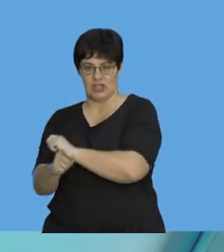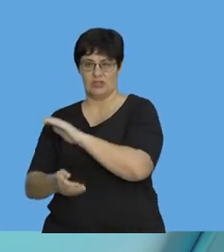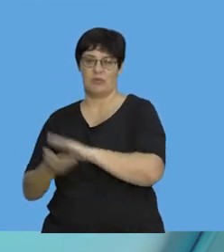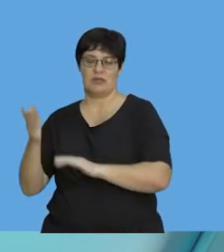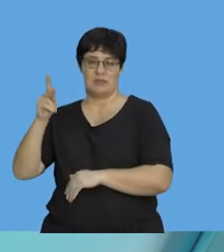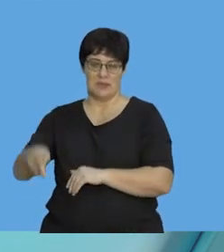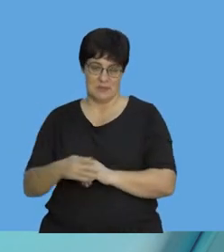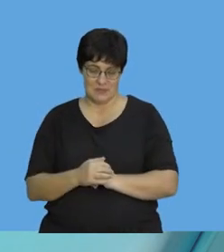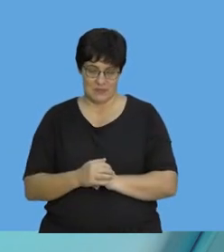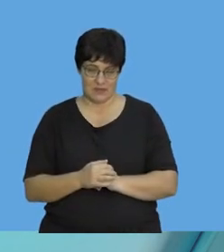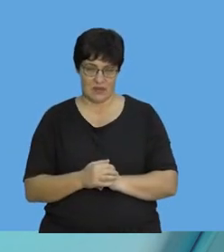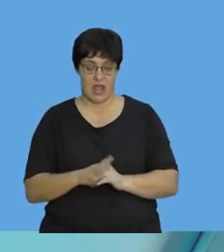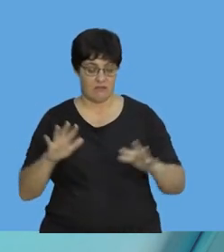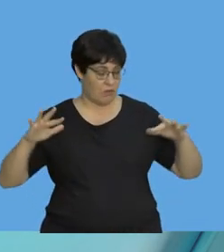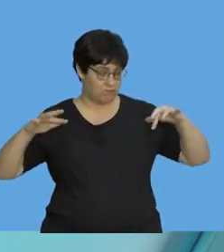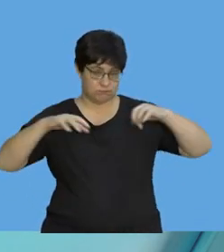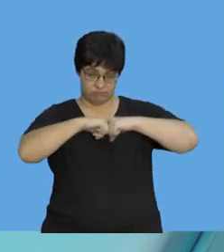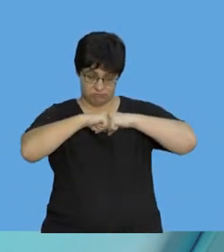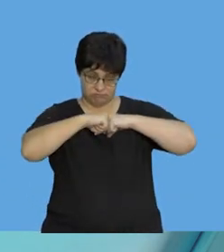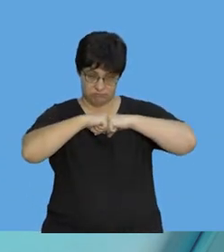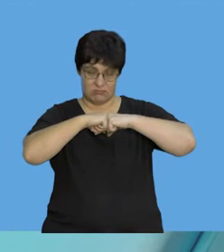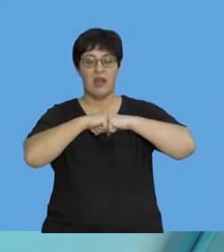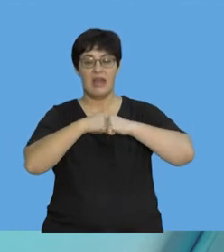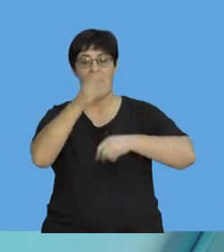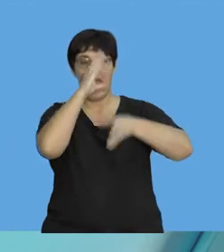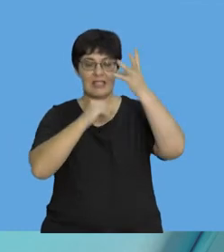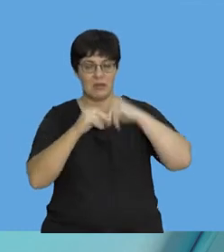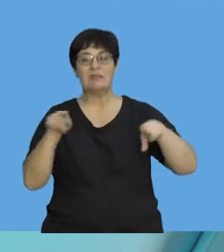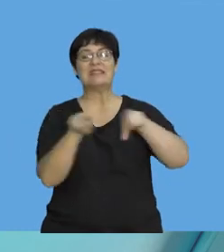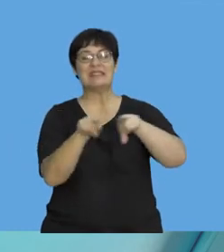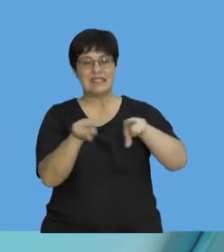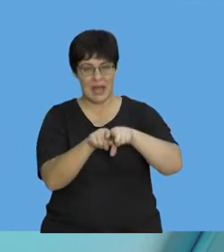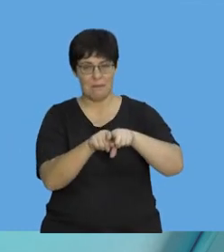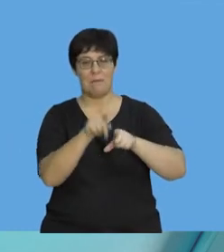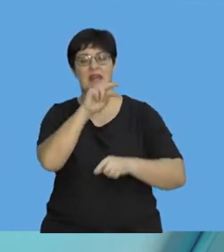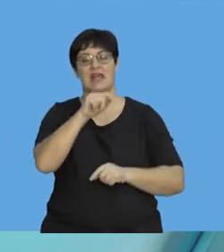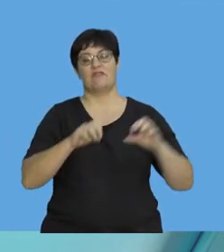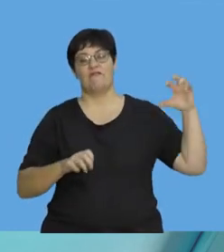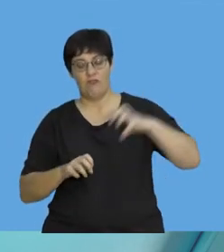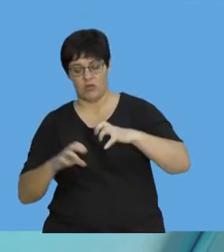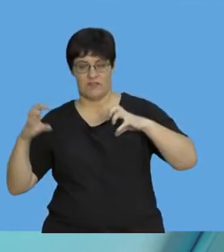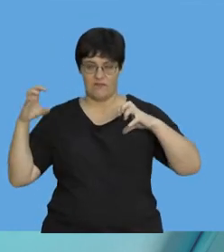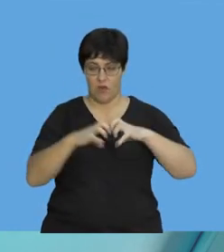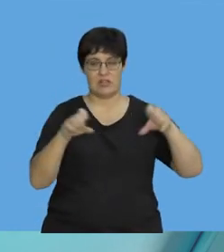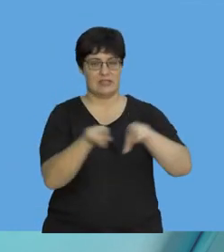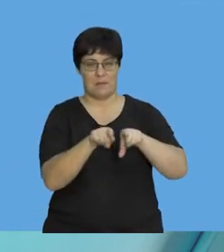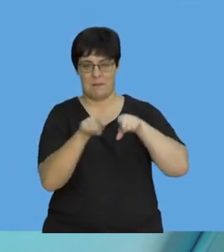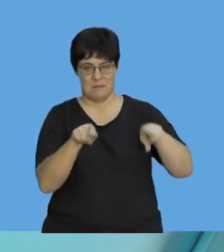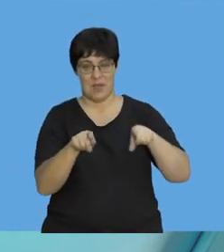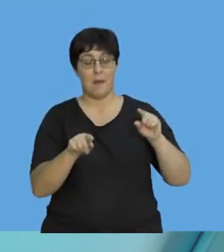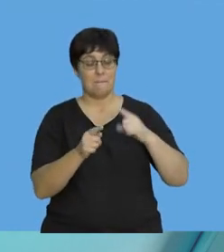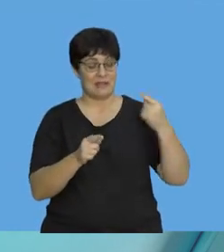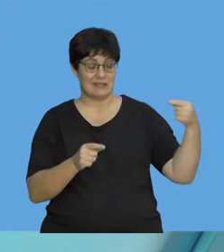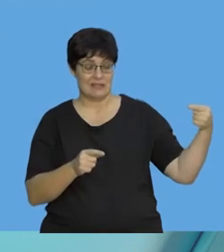change in momentum. And when two objects collide, they experience the same net force